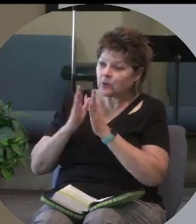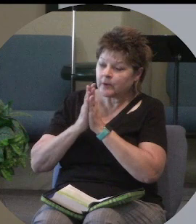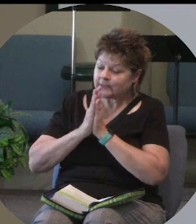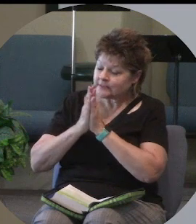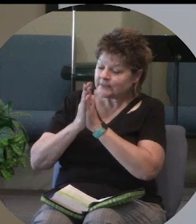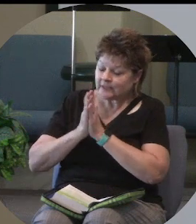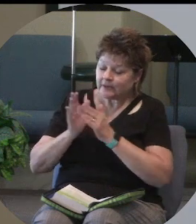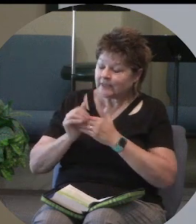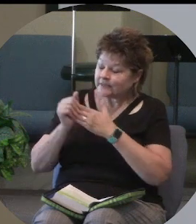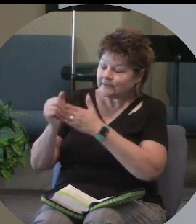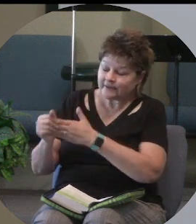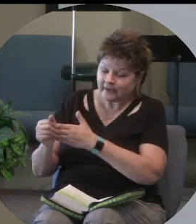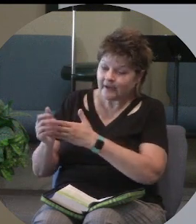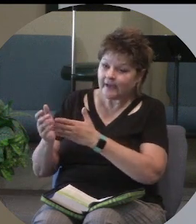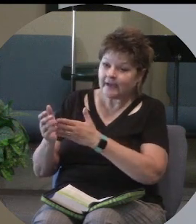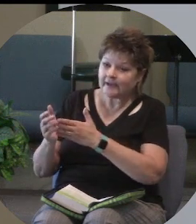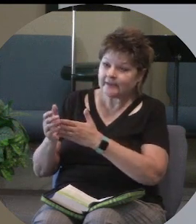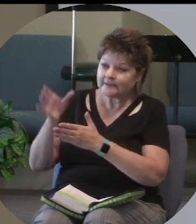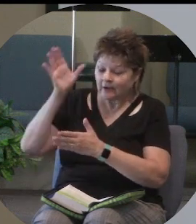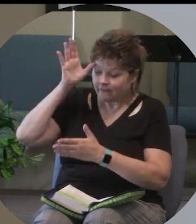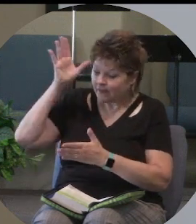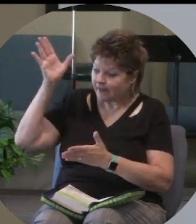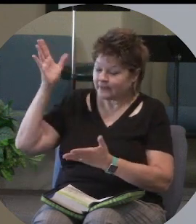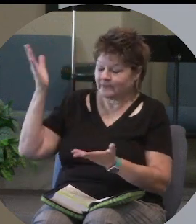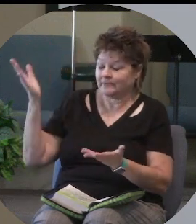guide he's our father